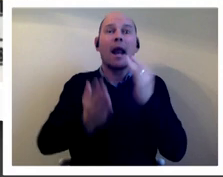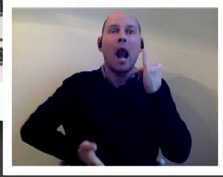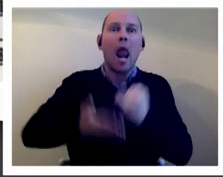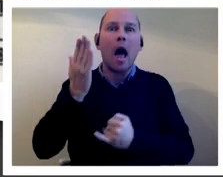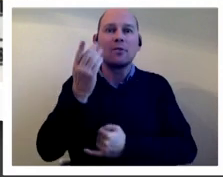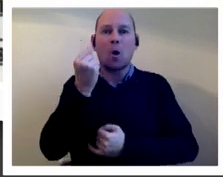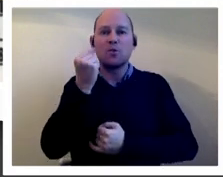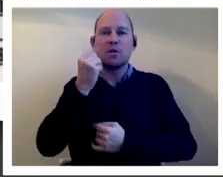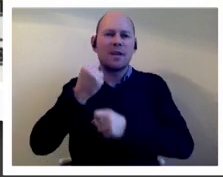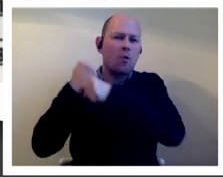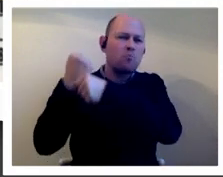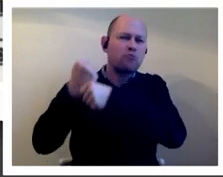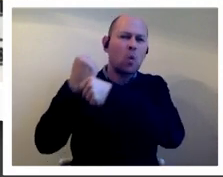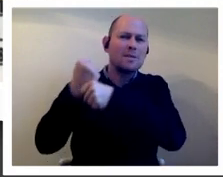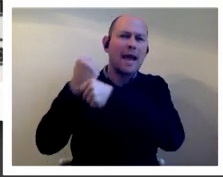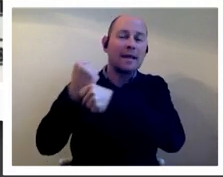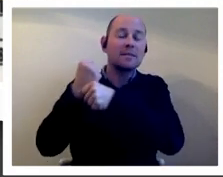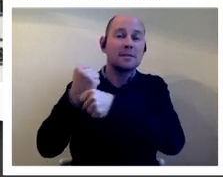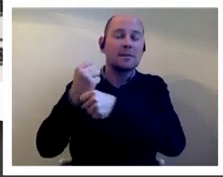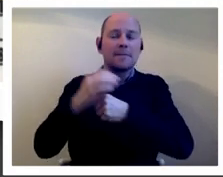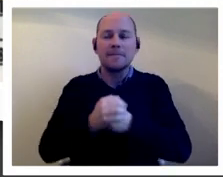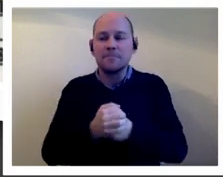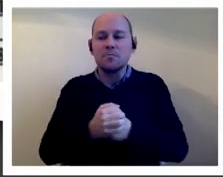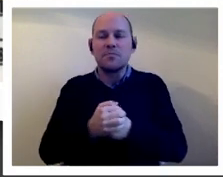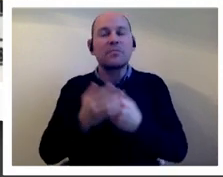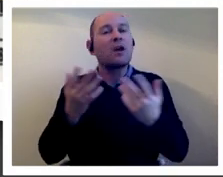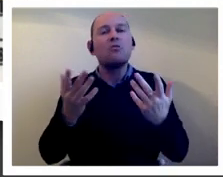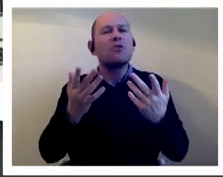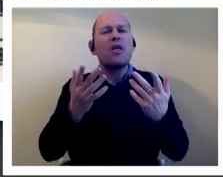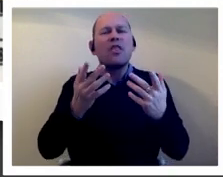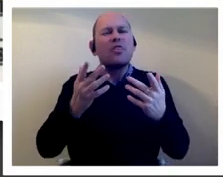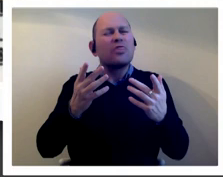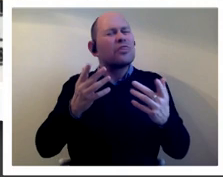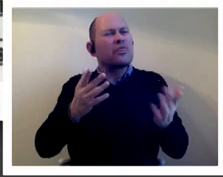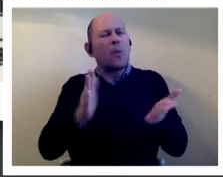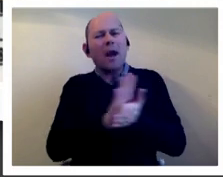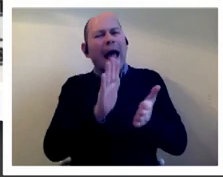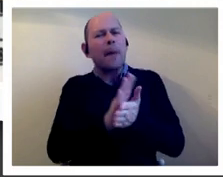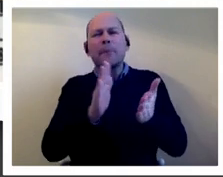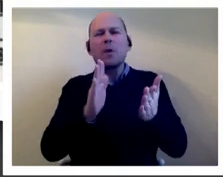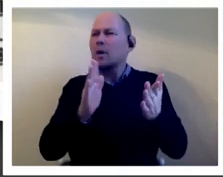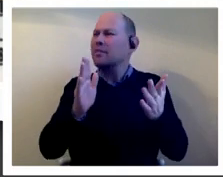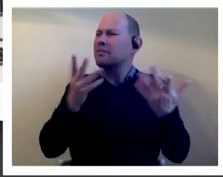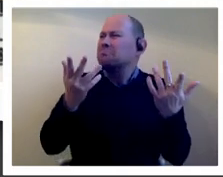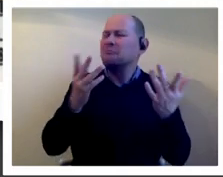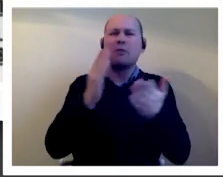they were very concerned about the lack of coverage of section 28 on the news so they thought well we'll just be the news